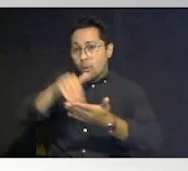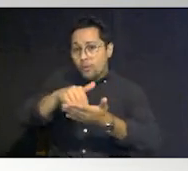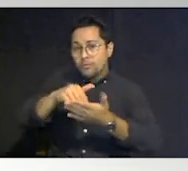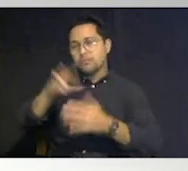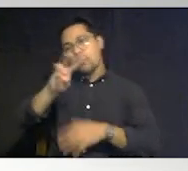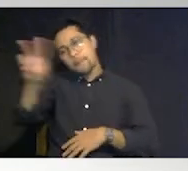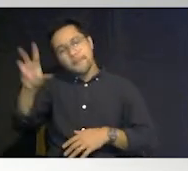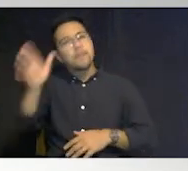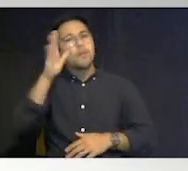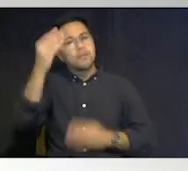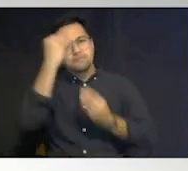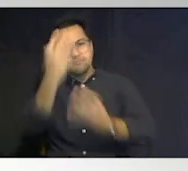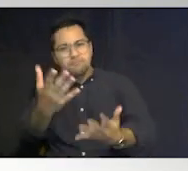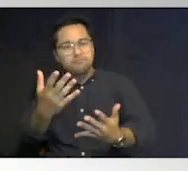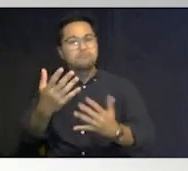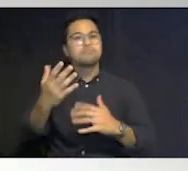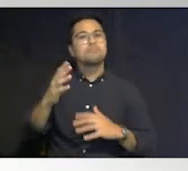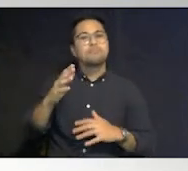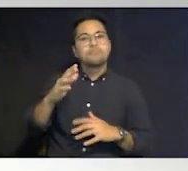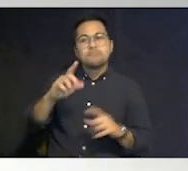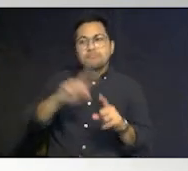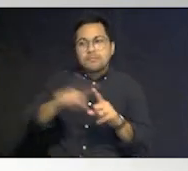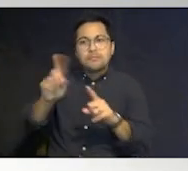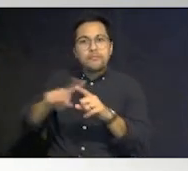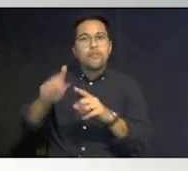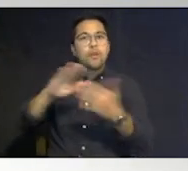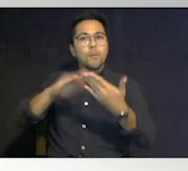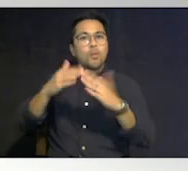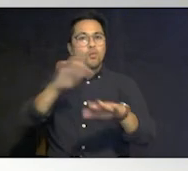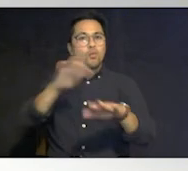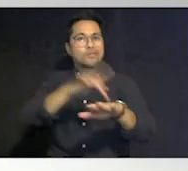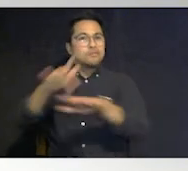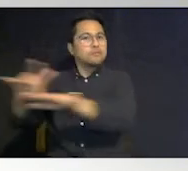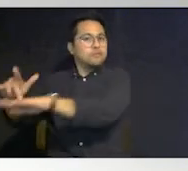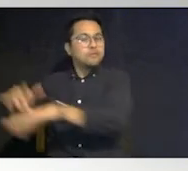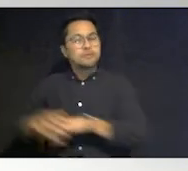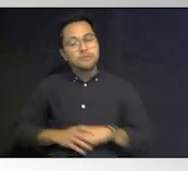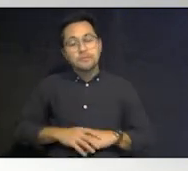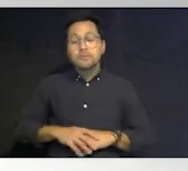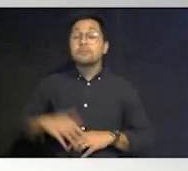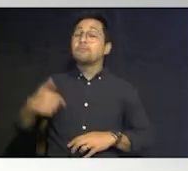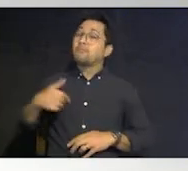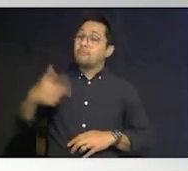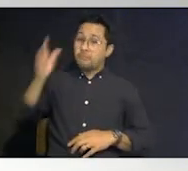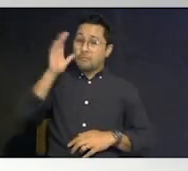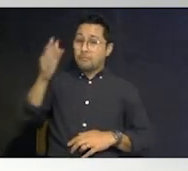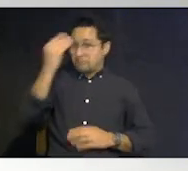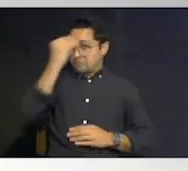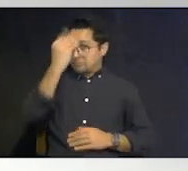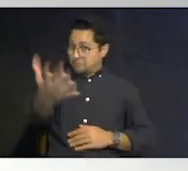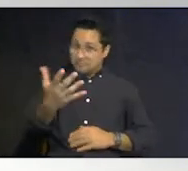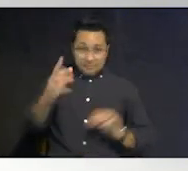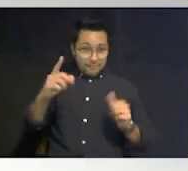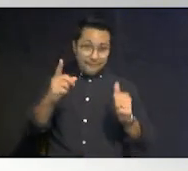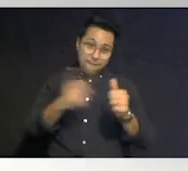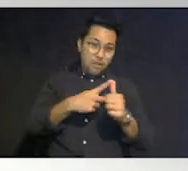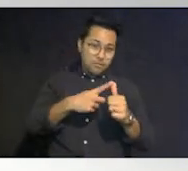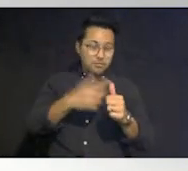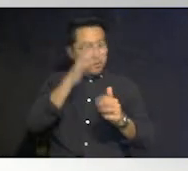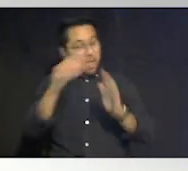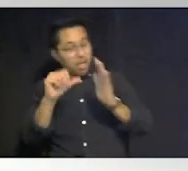information about what those community resources are um and i'm going to state say it first here and we're going to say it again